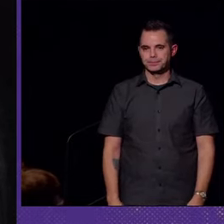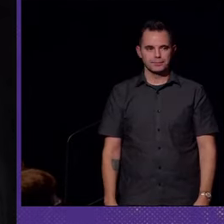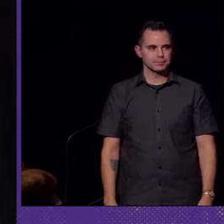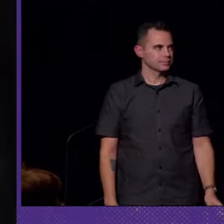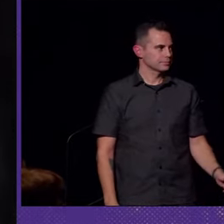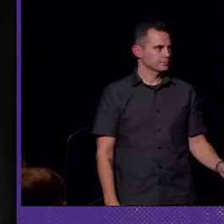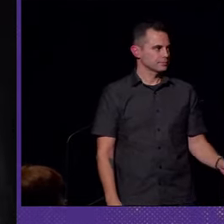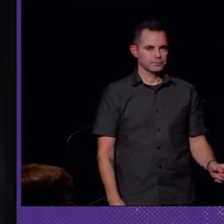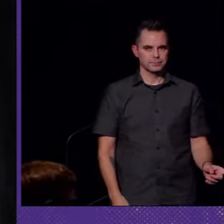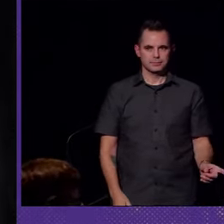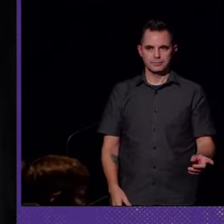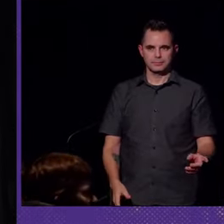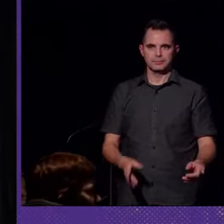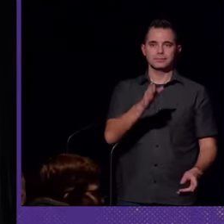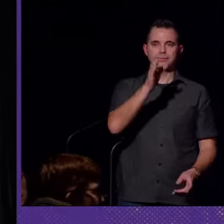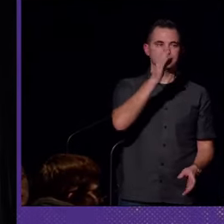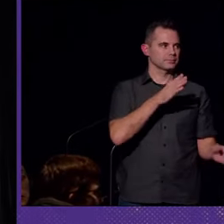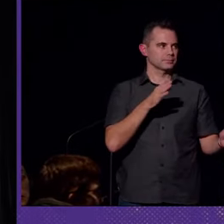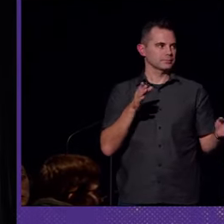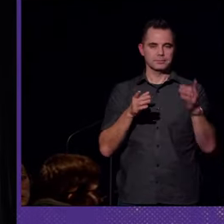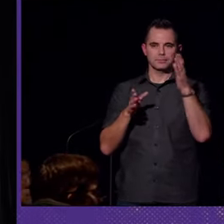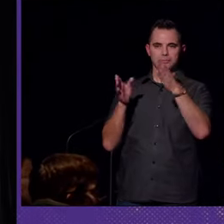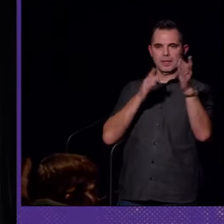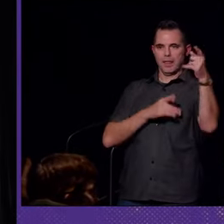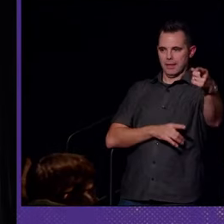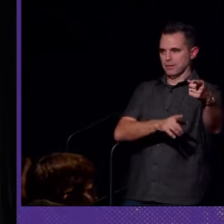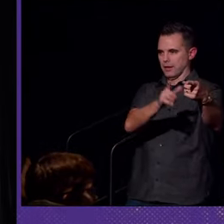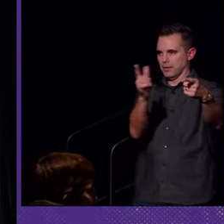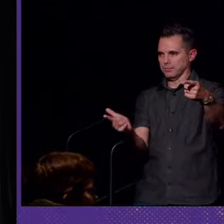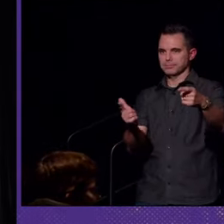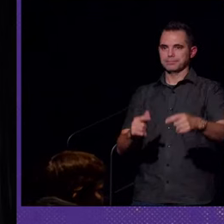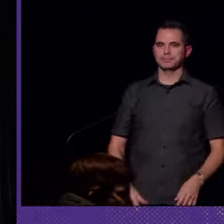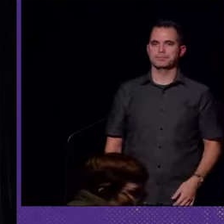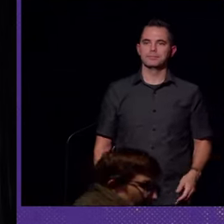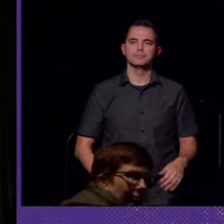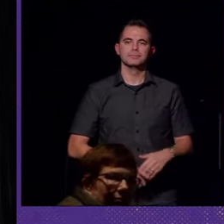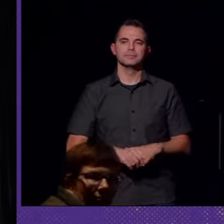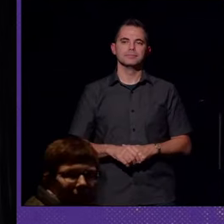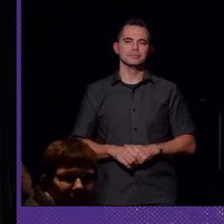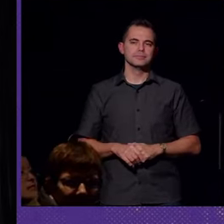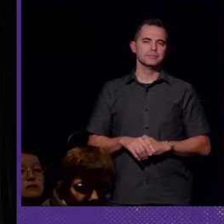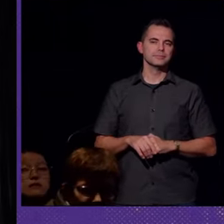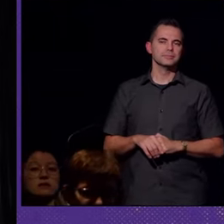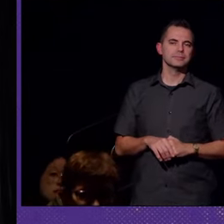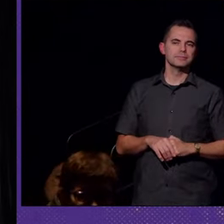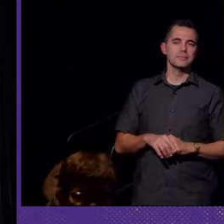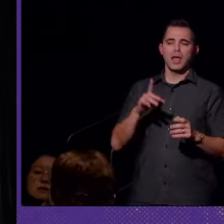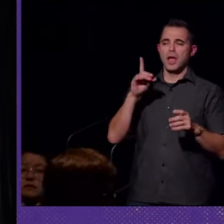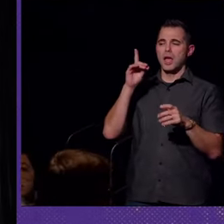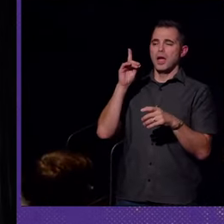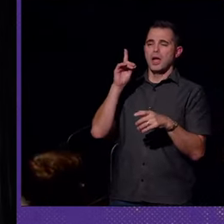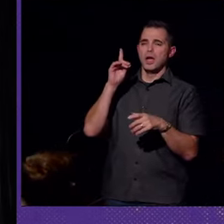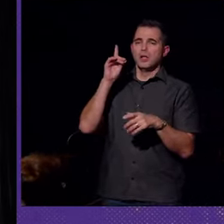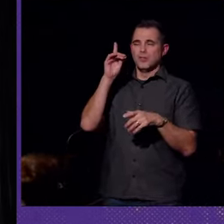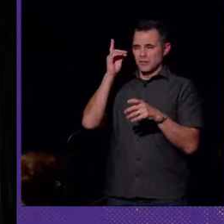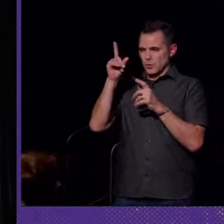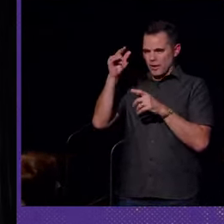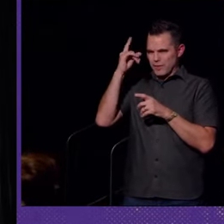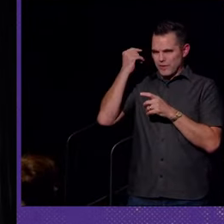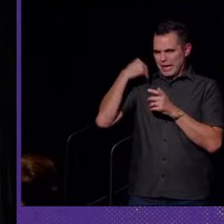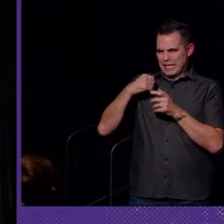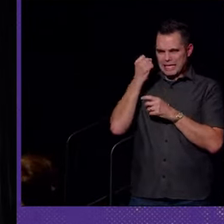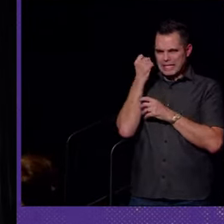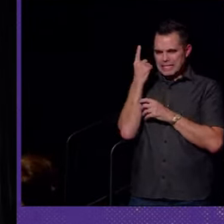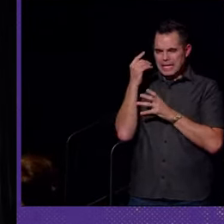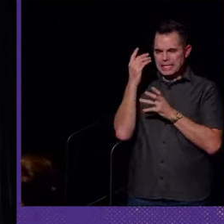you. Question? Do you have any insights on, um,